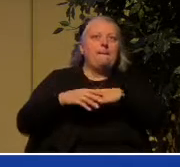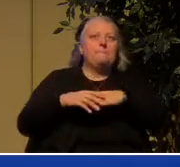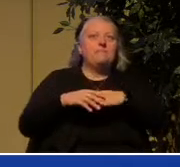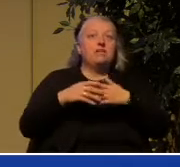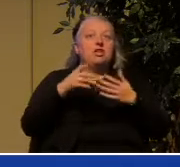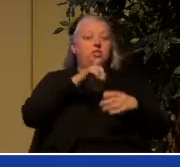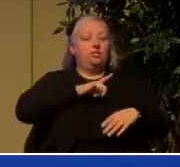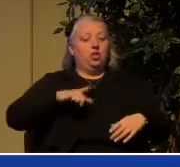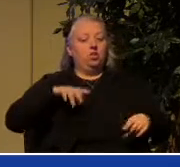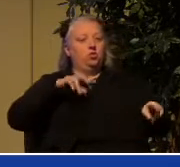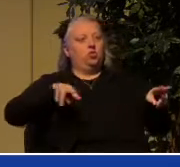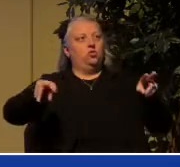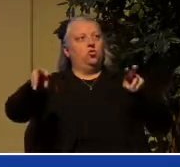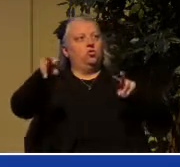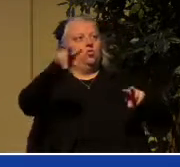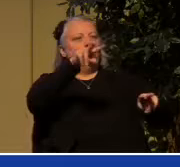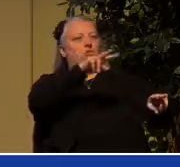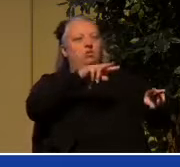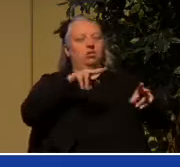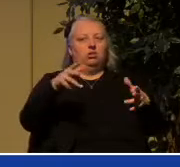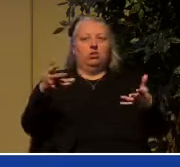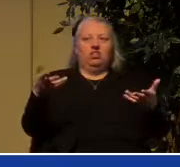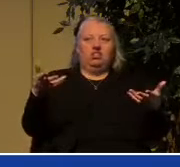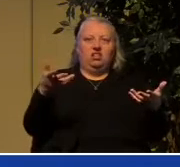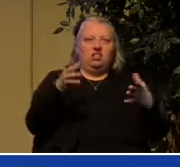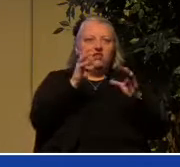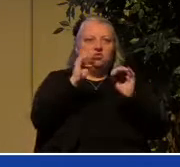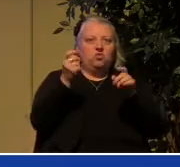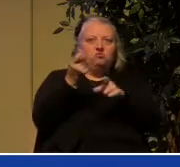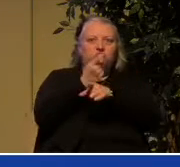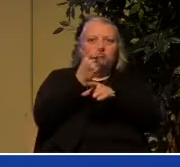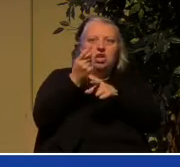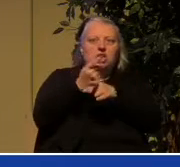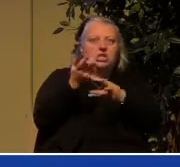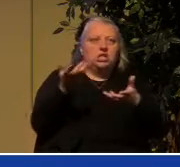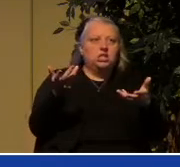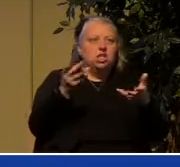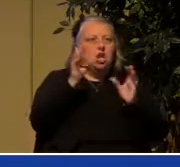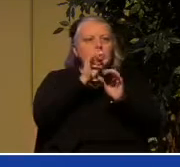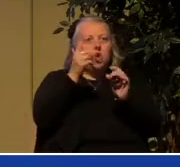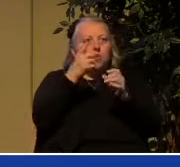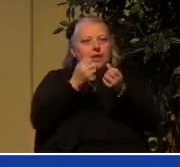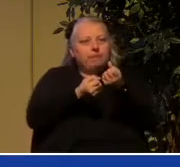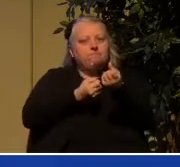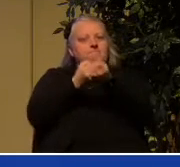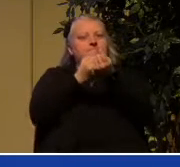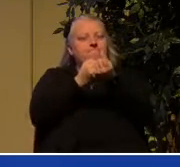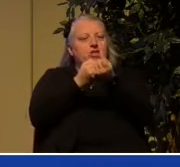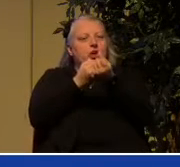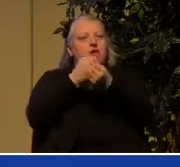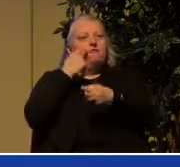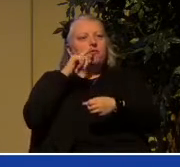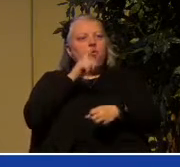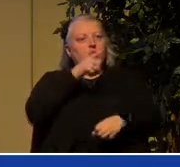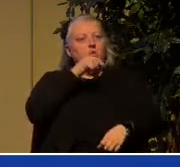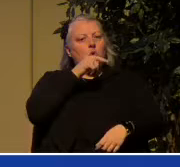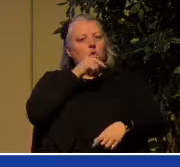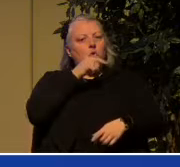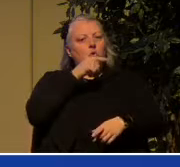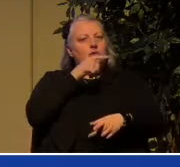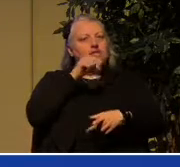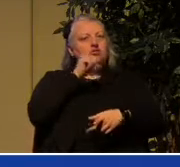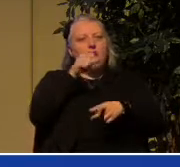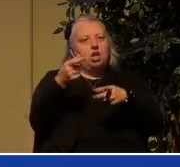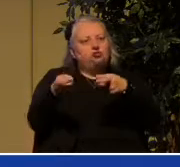justice, nobody to stand up for those who were being treated unjustly. He saw that there was no